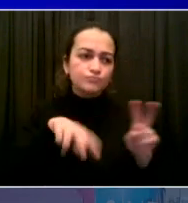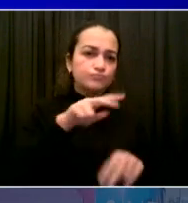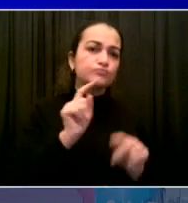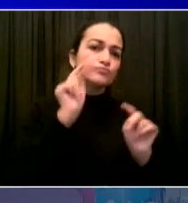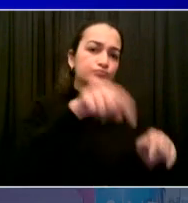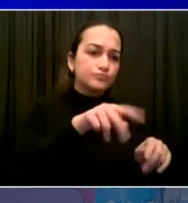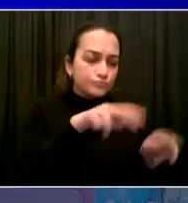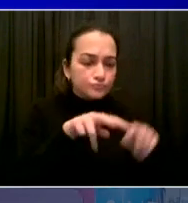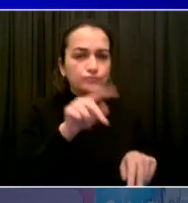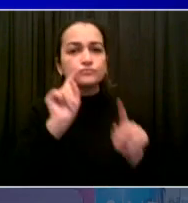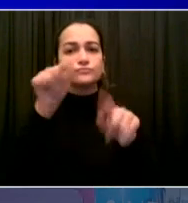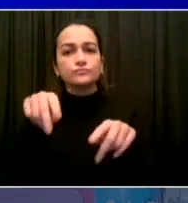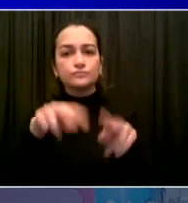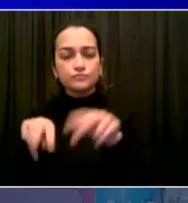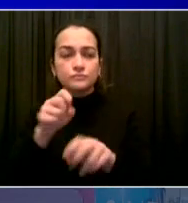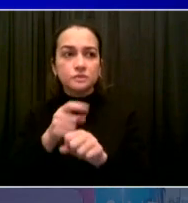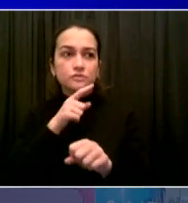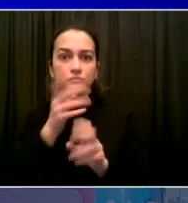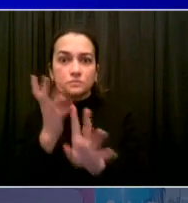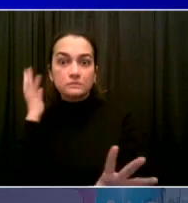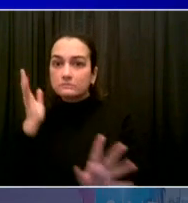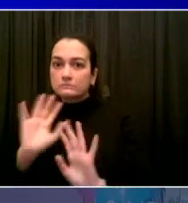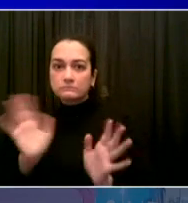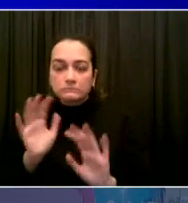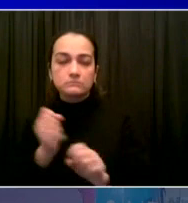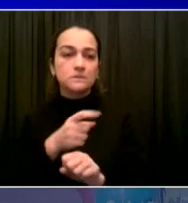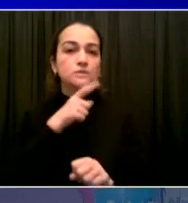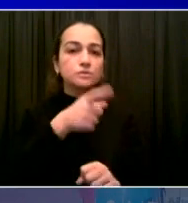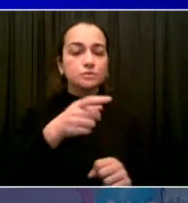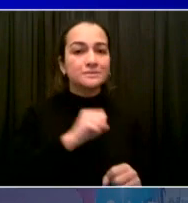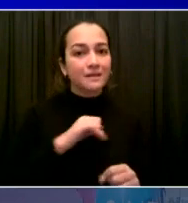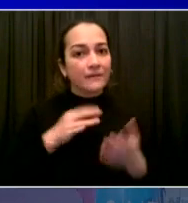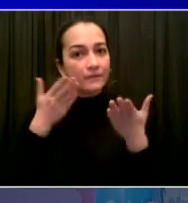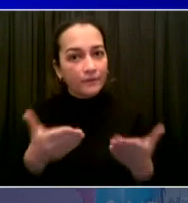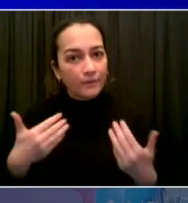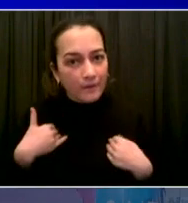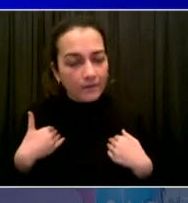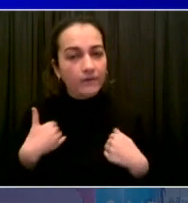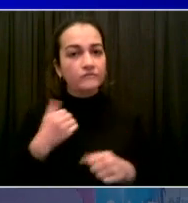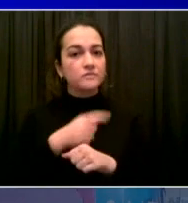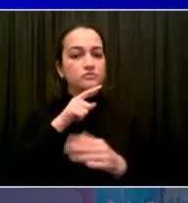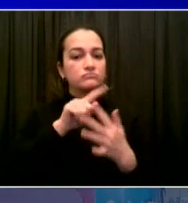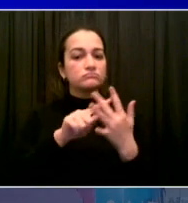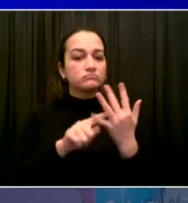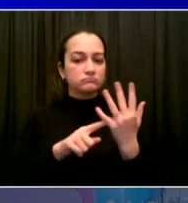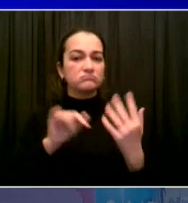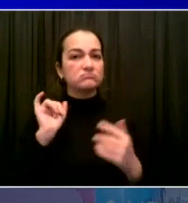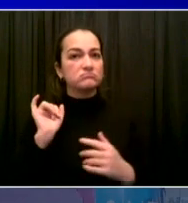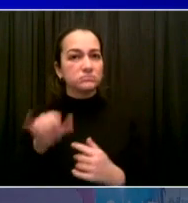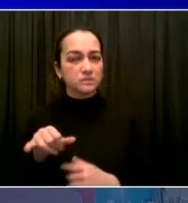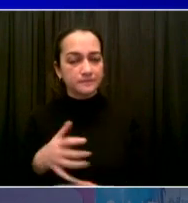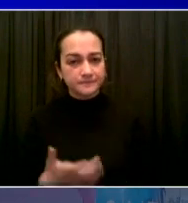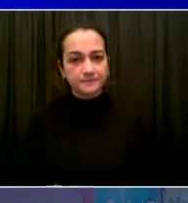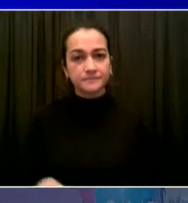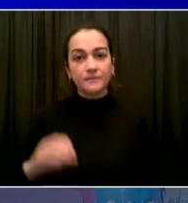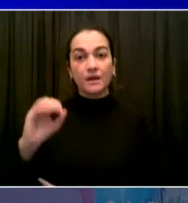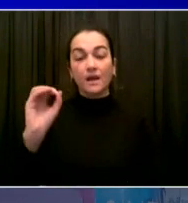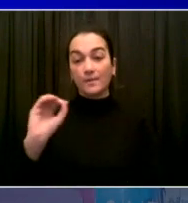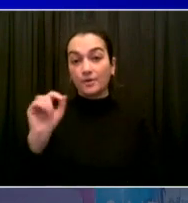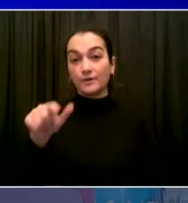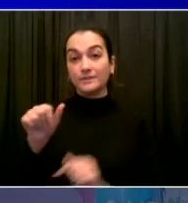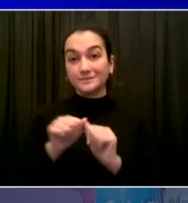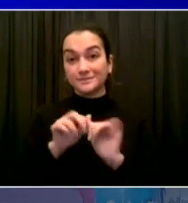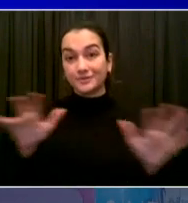know there have been particular challenges, because as Omicron is spreading, some of the people actually work at the test sites have been sick and have been out. We are establishing